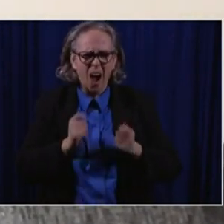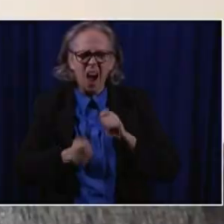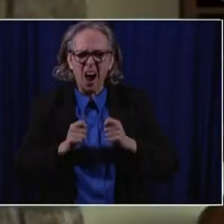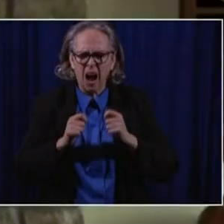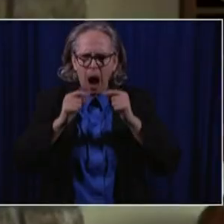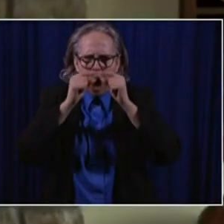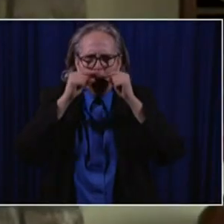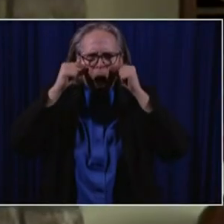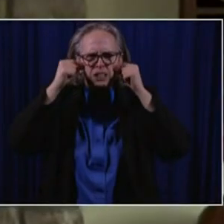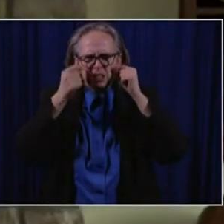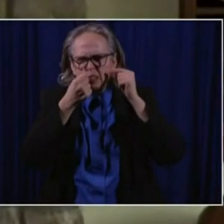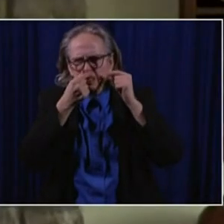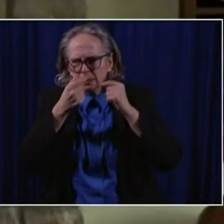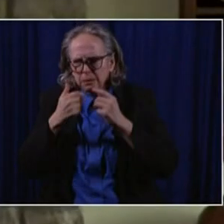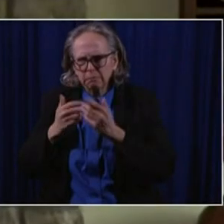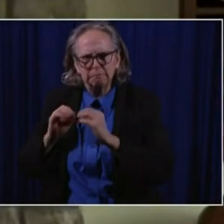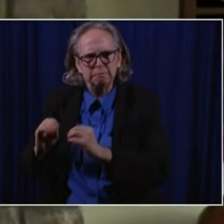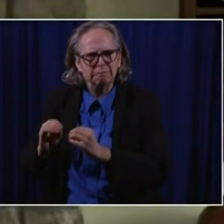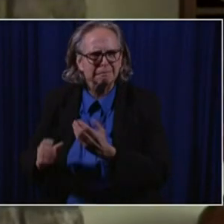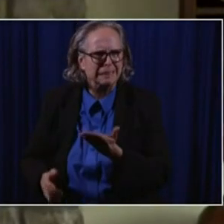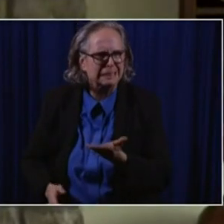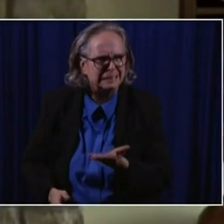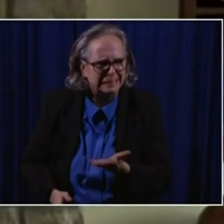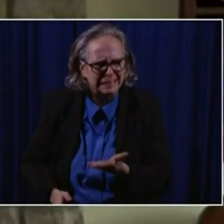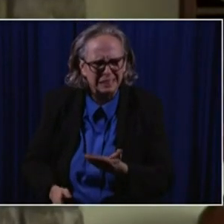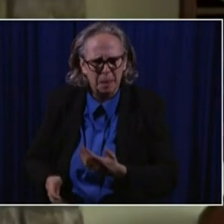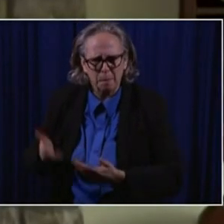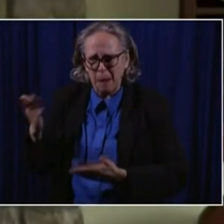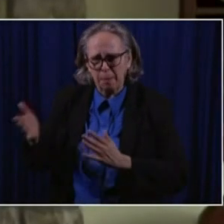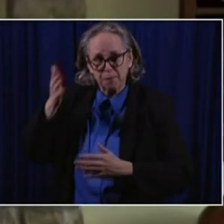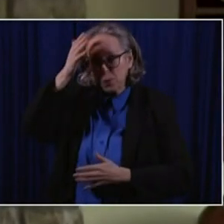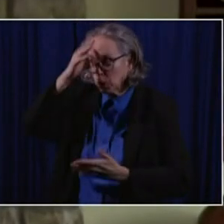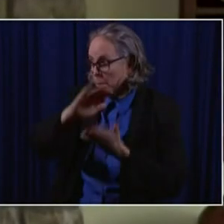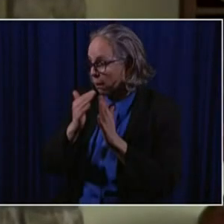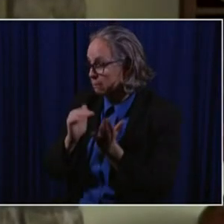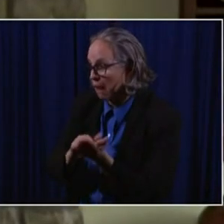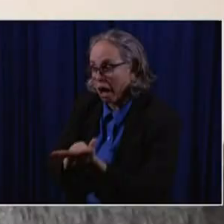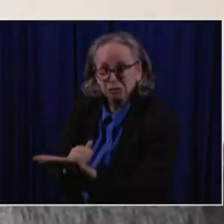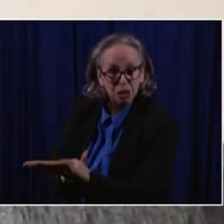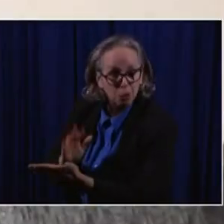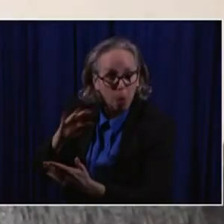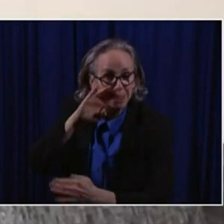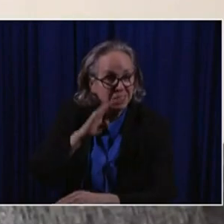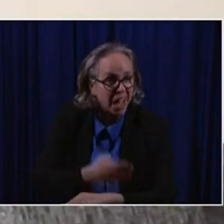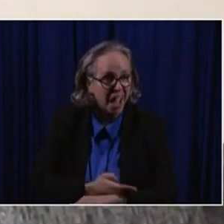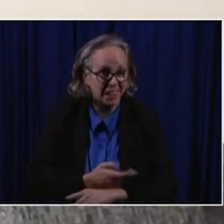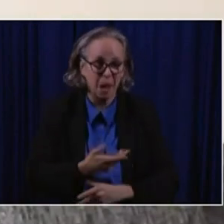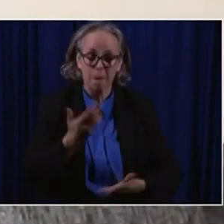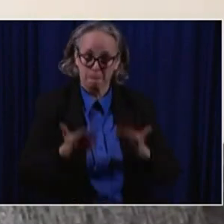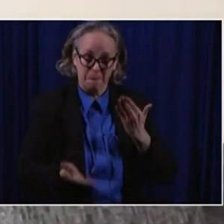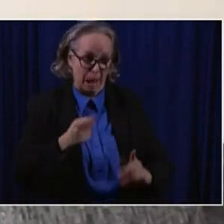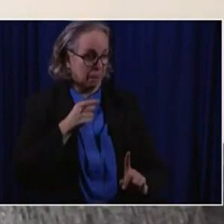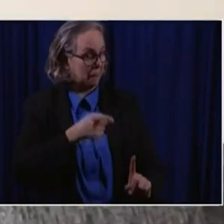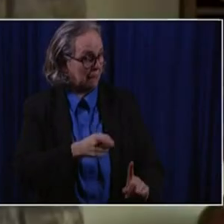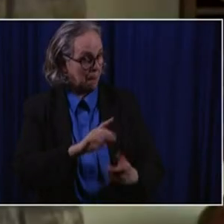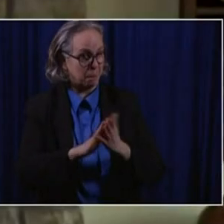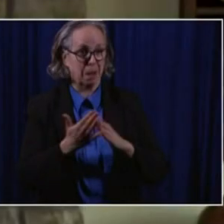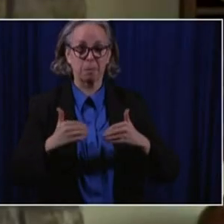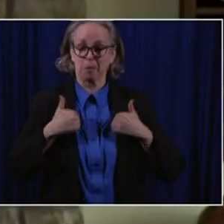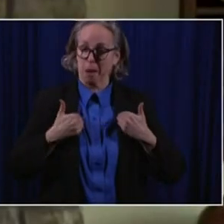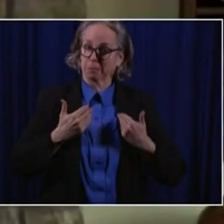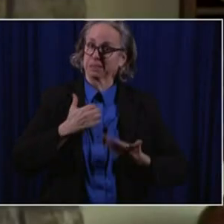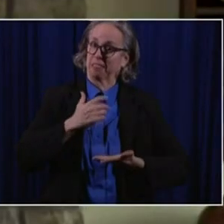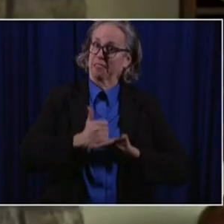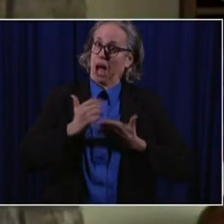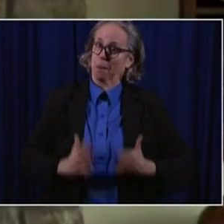Well, maybe, maybe a nurse, maybe a doctor who knows, huh? I told him maybe you could become a respiratory therapist. Respiratory therapist, two